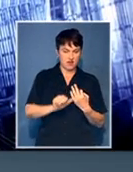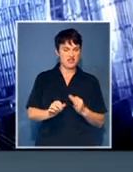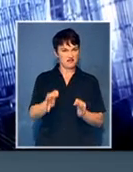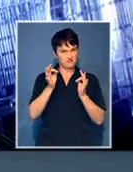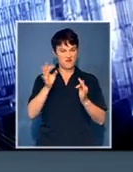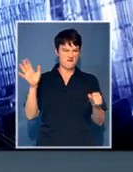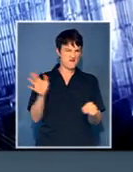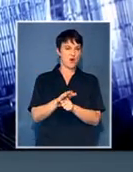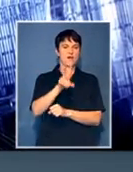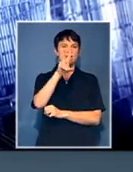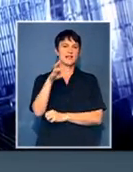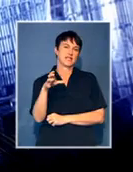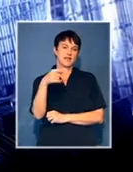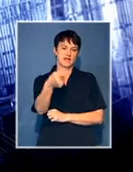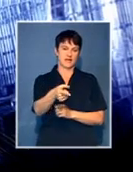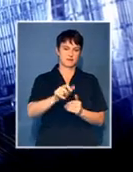Northwest University.